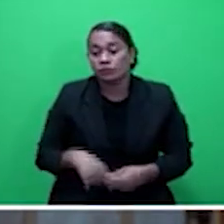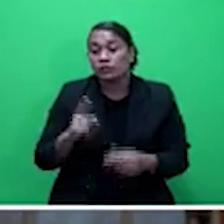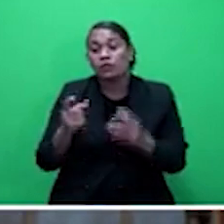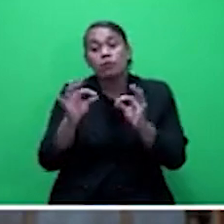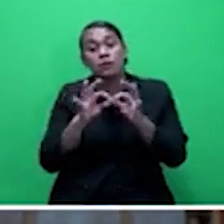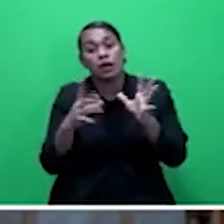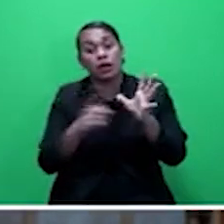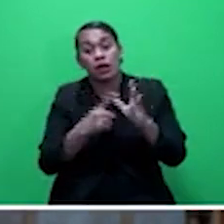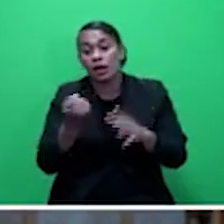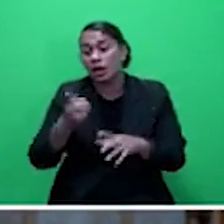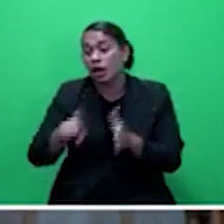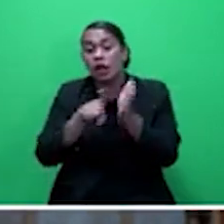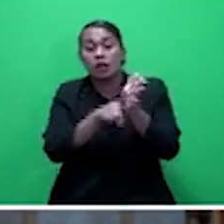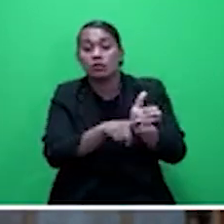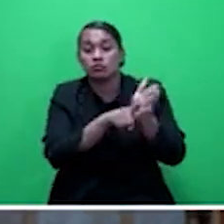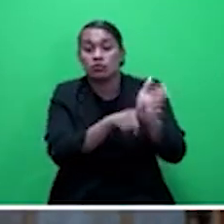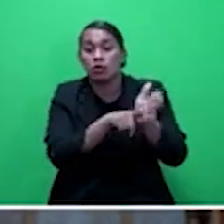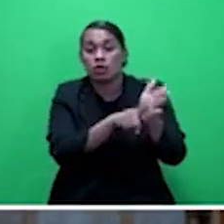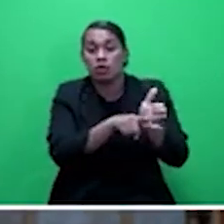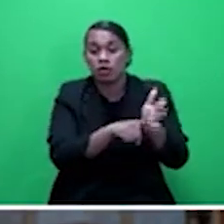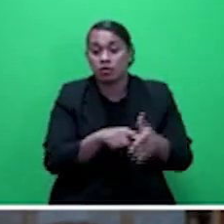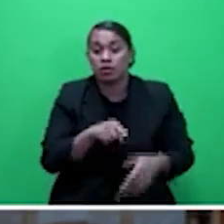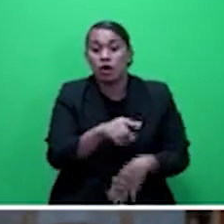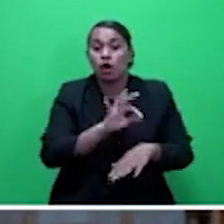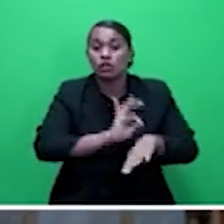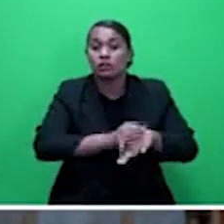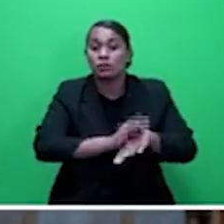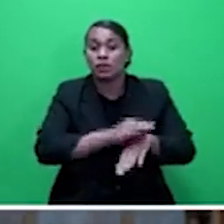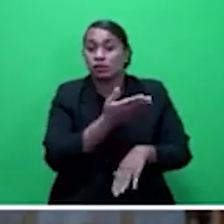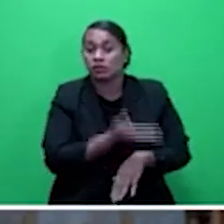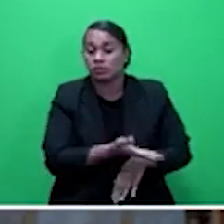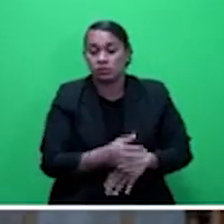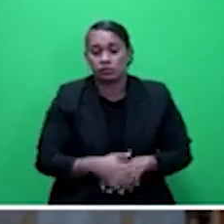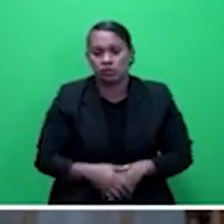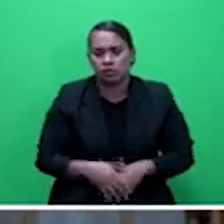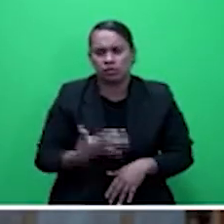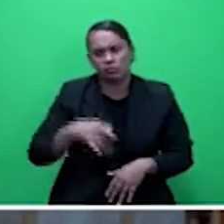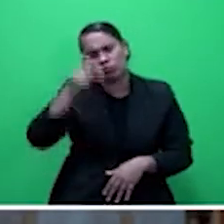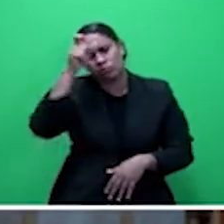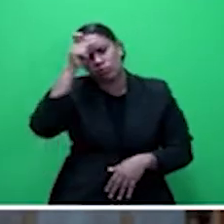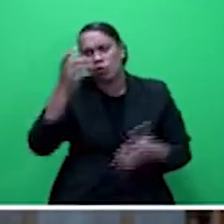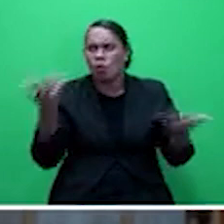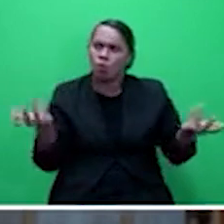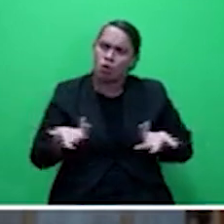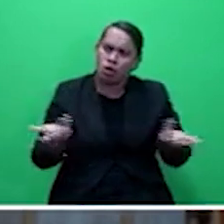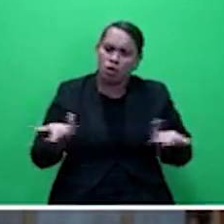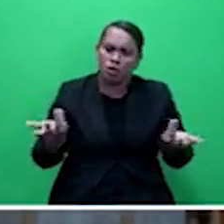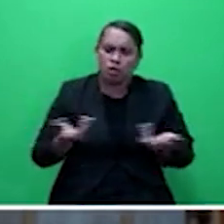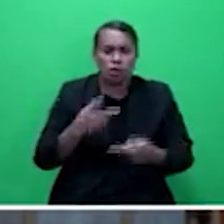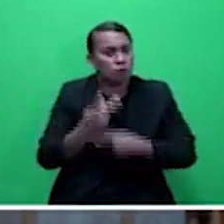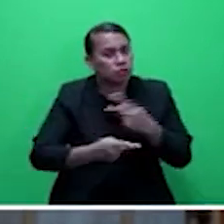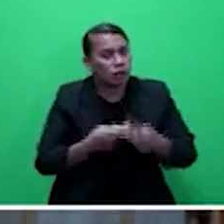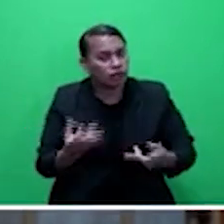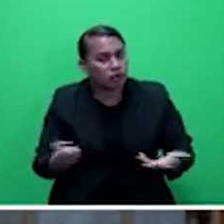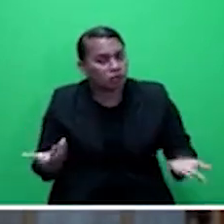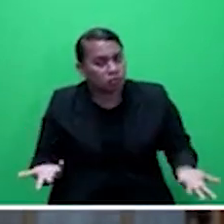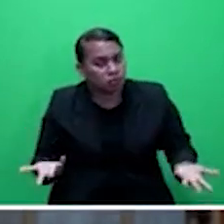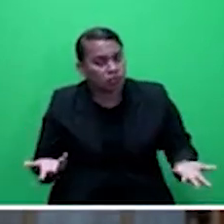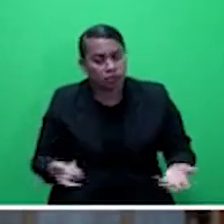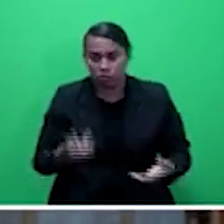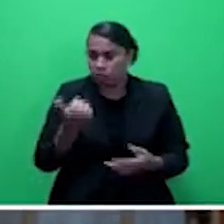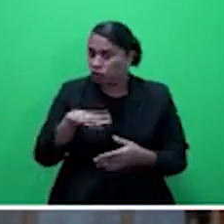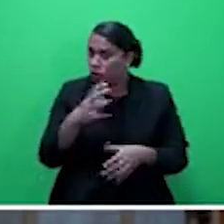So I was wondering where it is today regarding that development and how that has